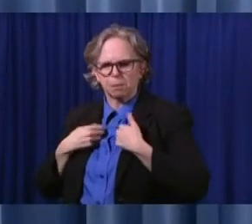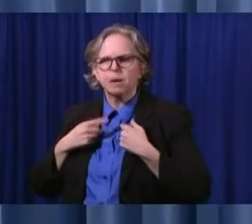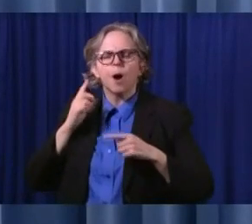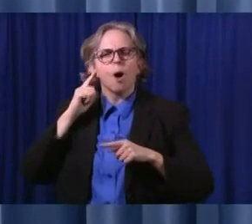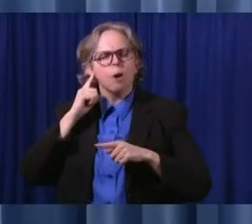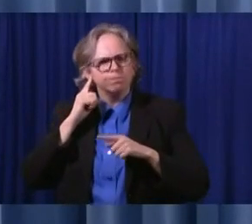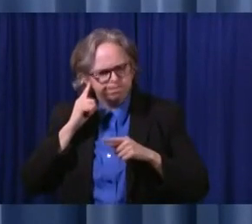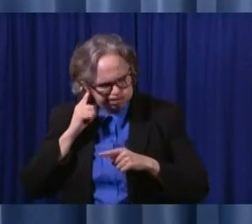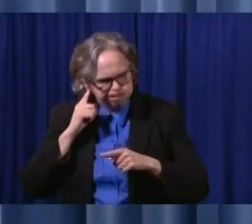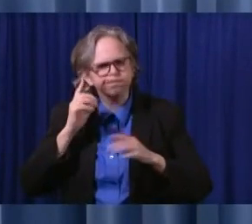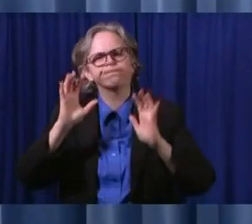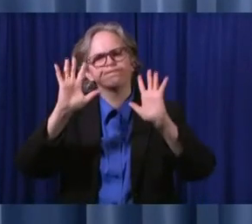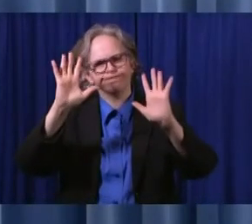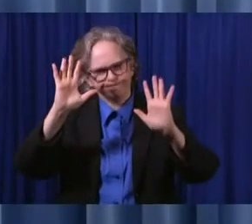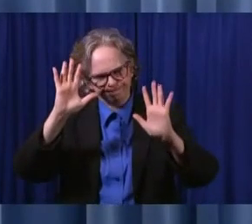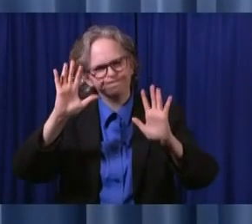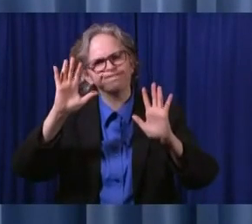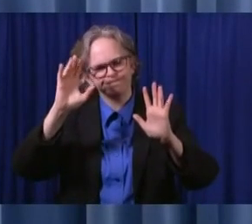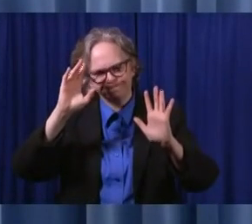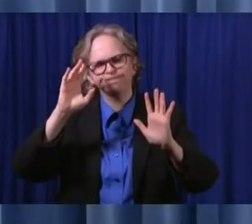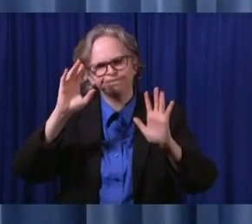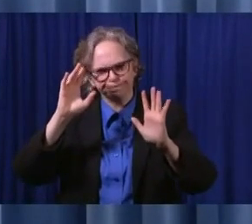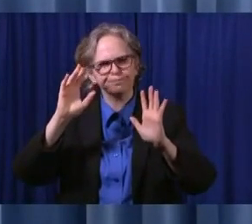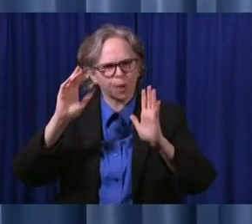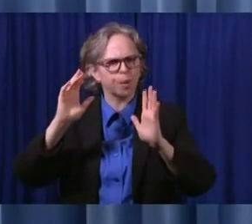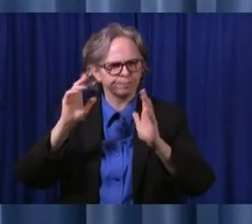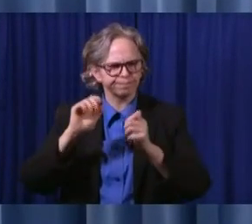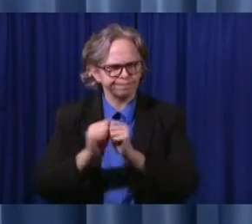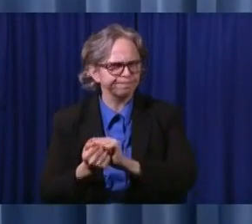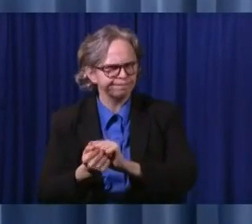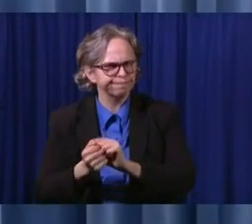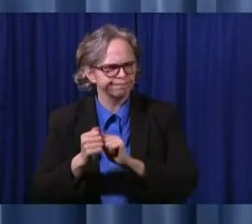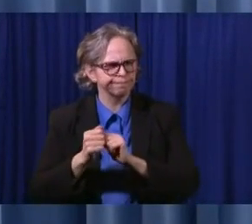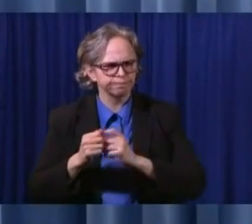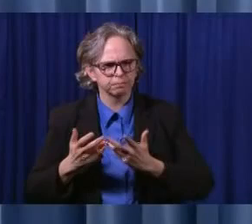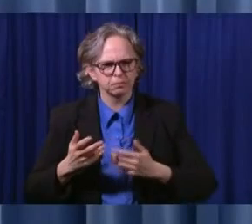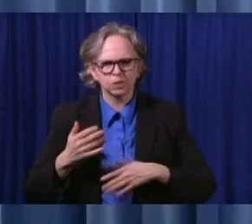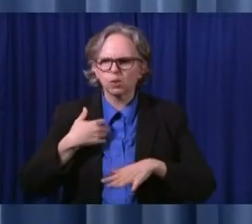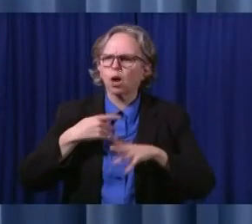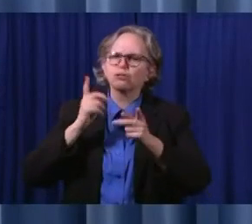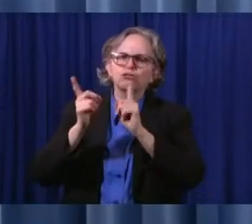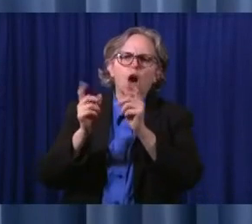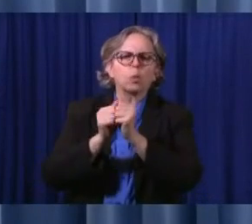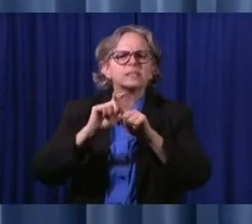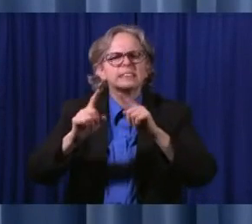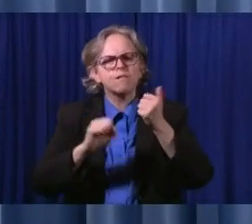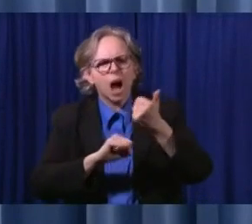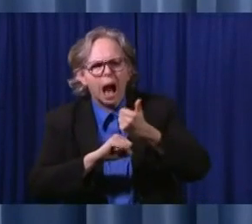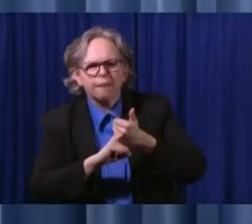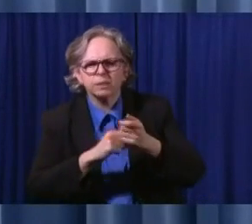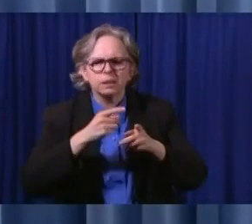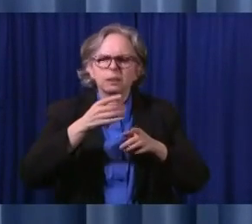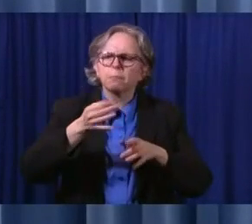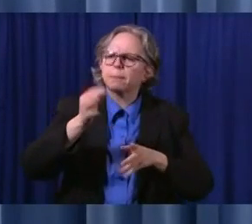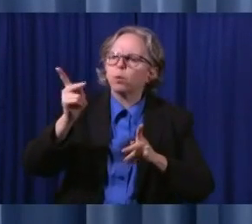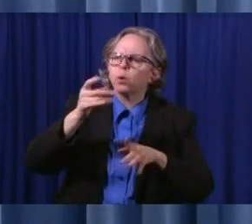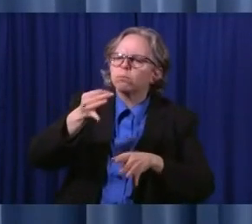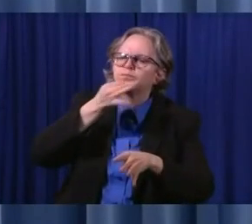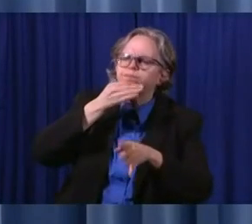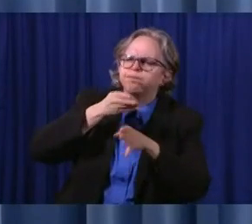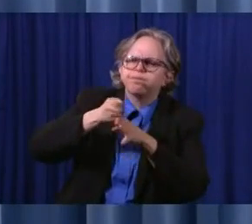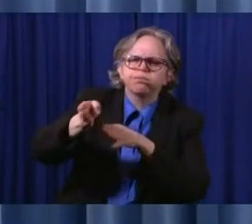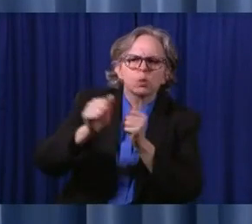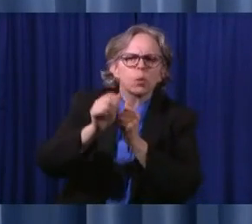not. Three, consultation with advocates and providers in the aging and developmental disabilities communities. And four, guidelines for